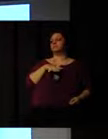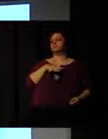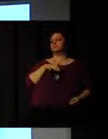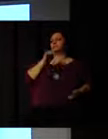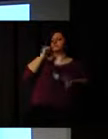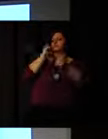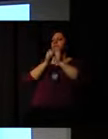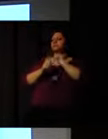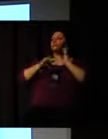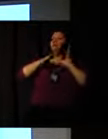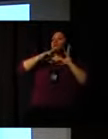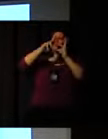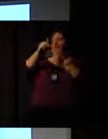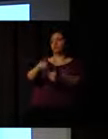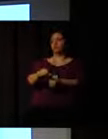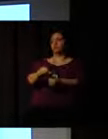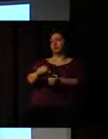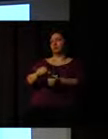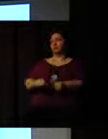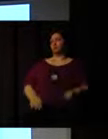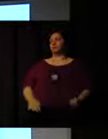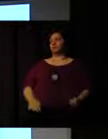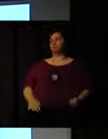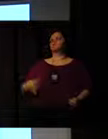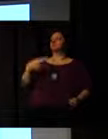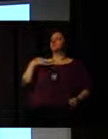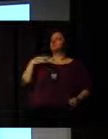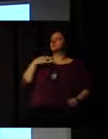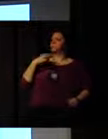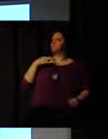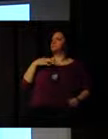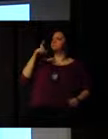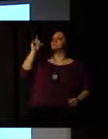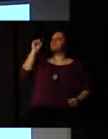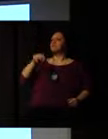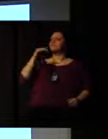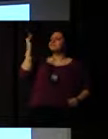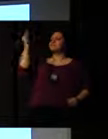Voluntarism and Voluntarism are an important part of the sports system.